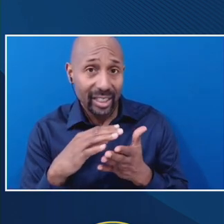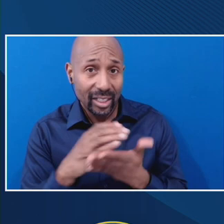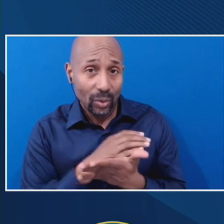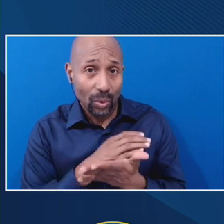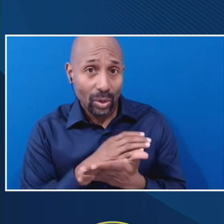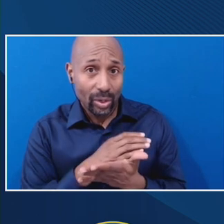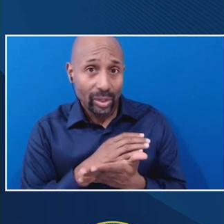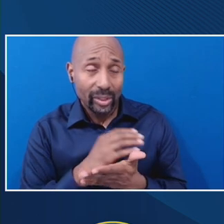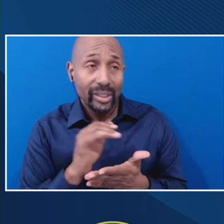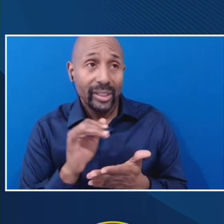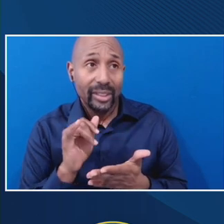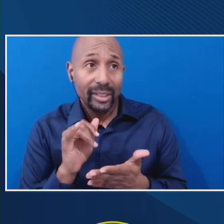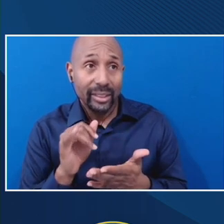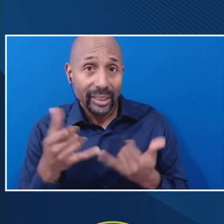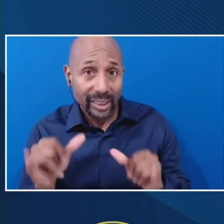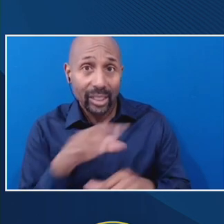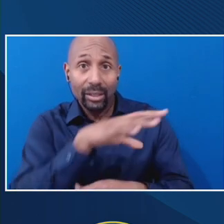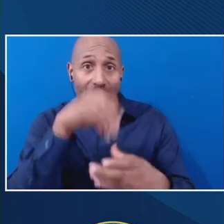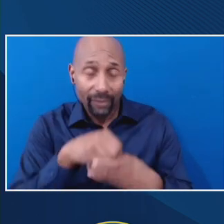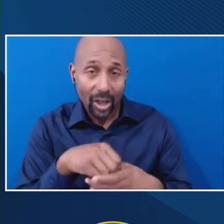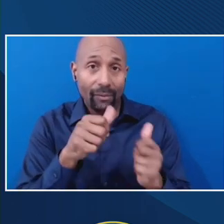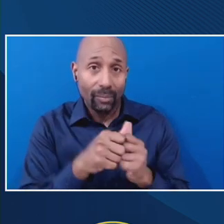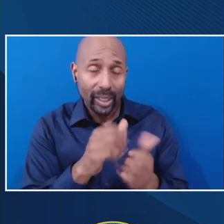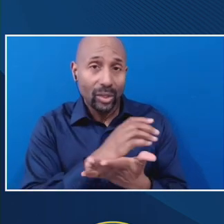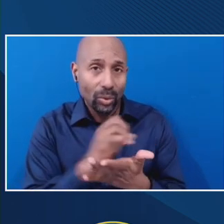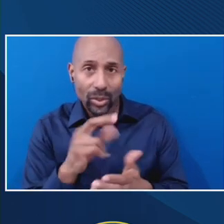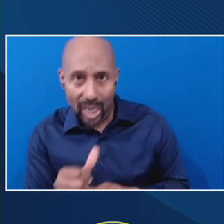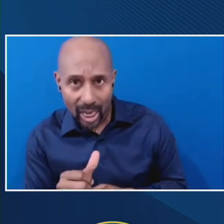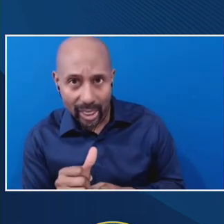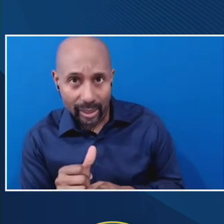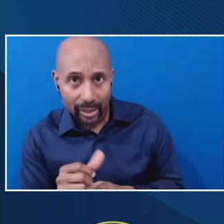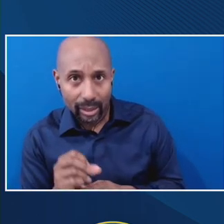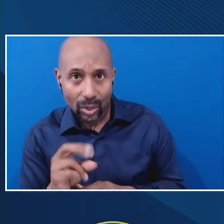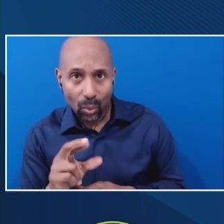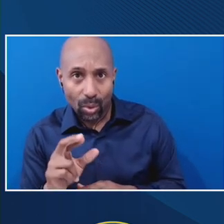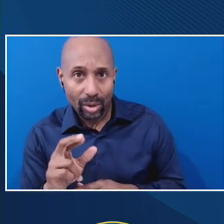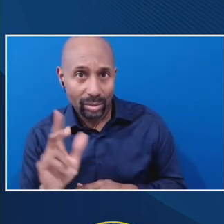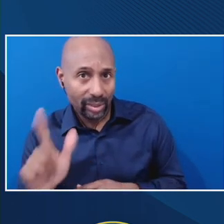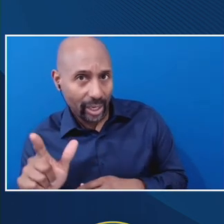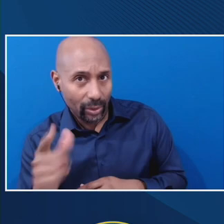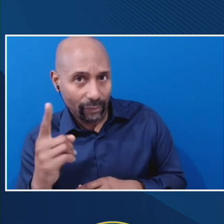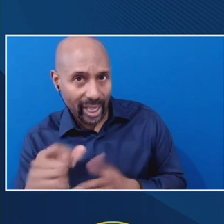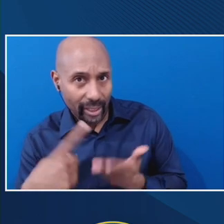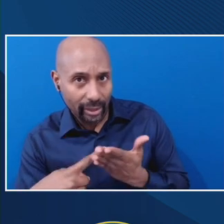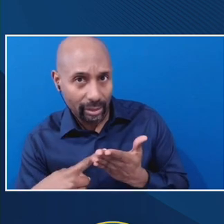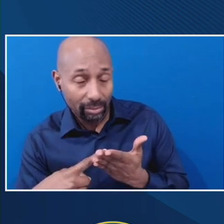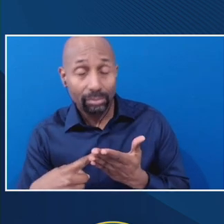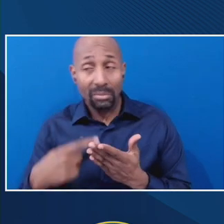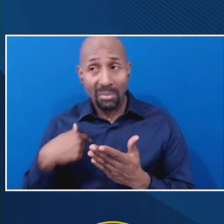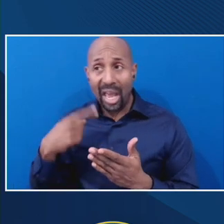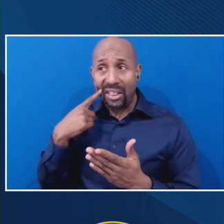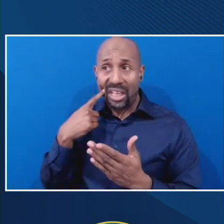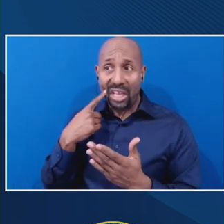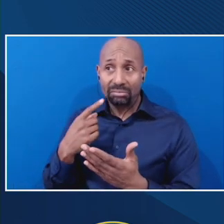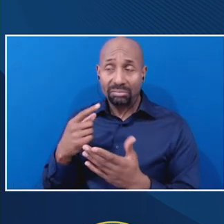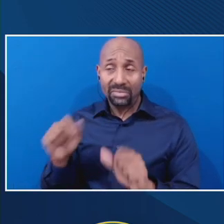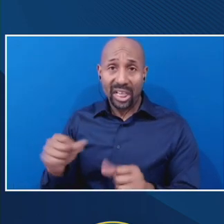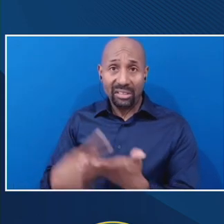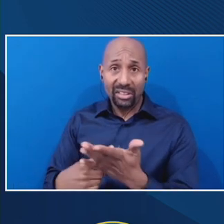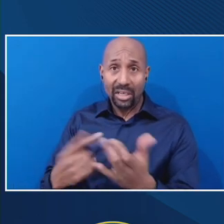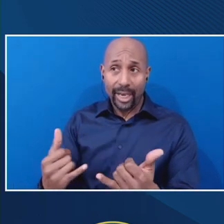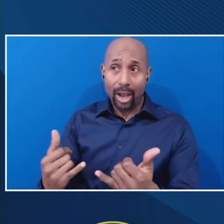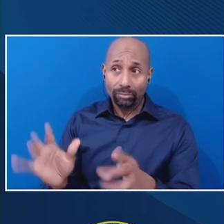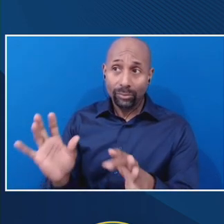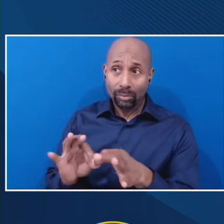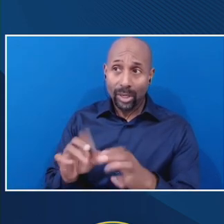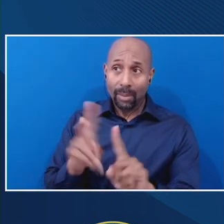Are we going to do that later? Yeah, I think it's relevant here. Go ahead. Okay. Um, well, I, I just want to suggest that